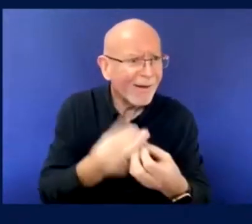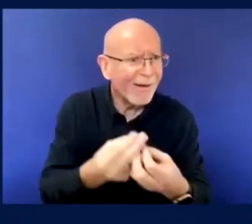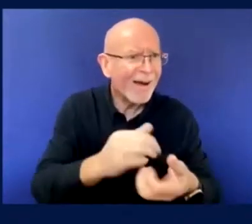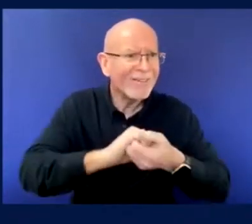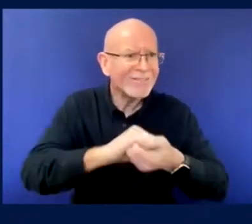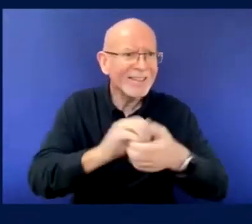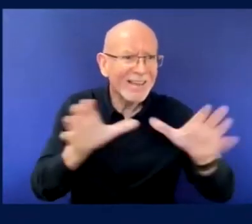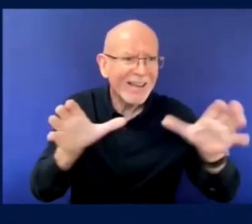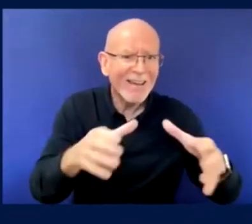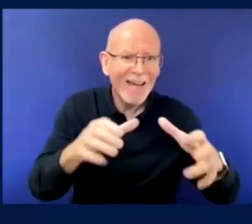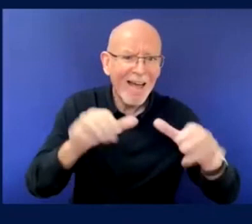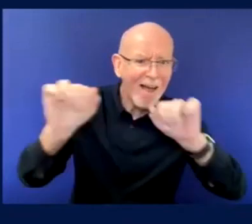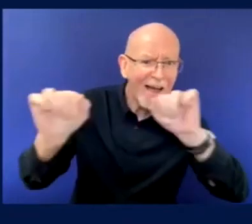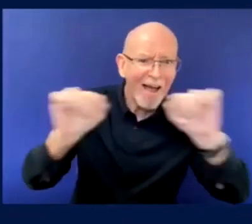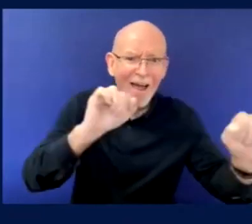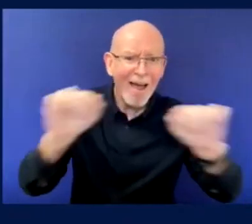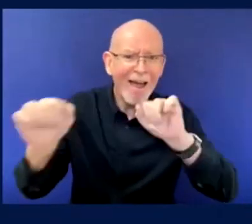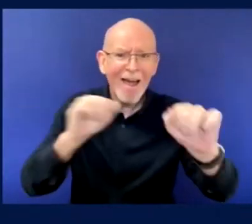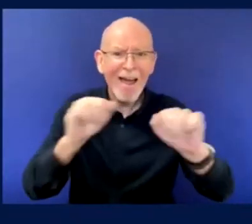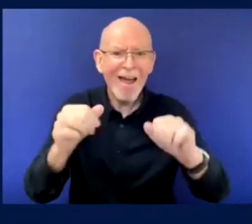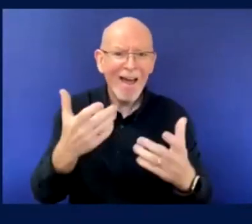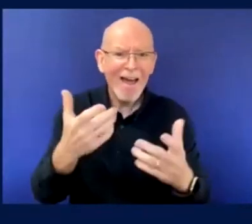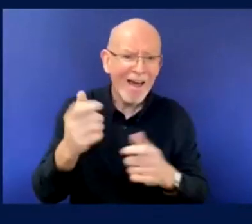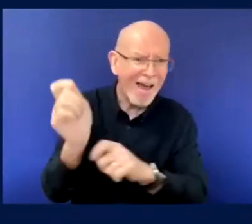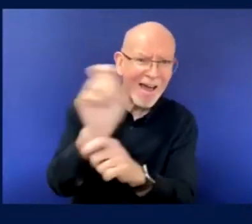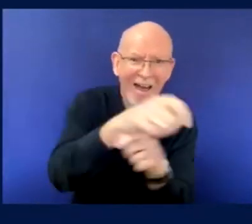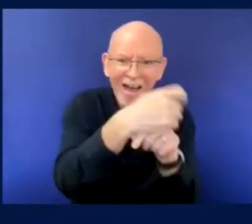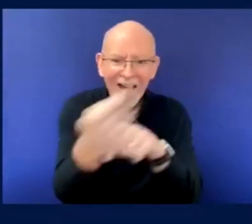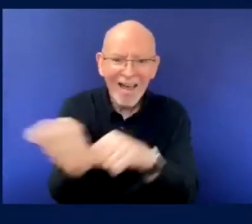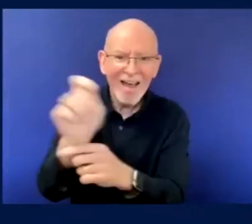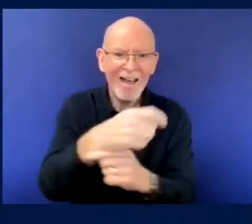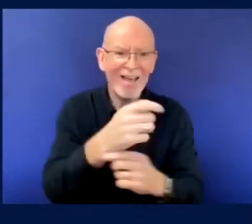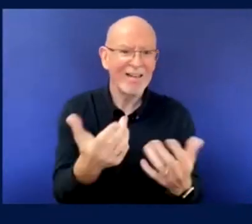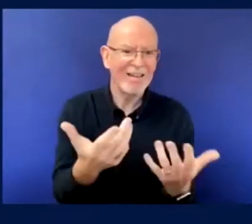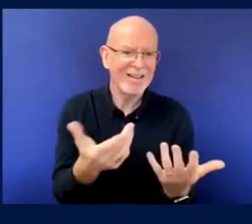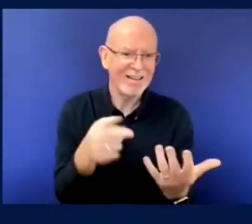And, uh, that's often, it's not possible for wheelchair users.